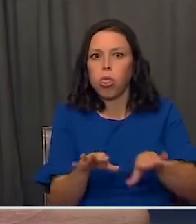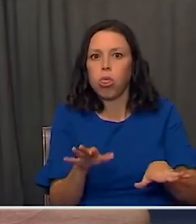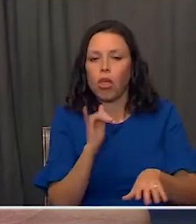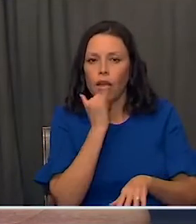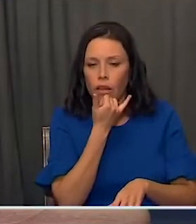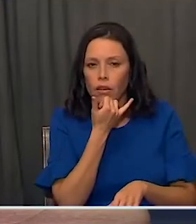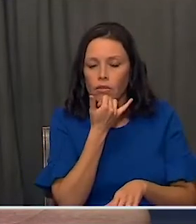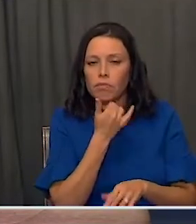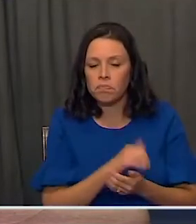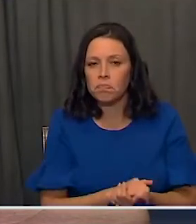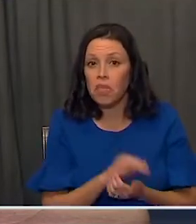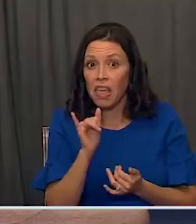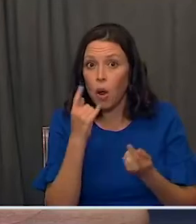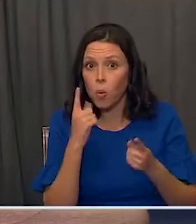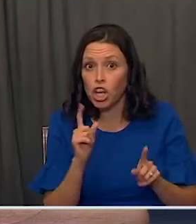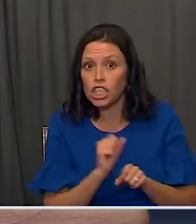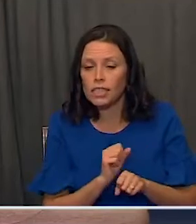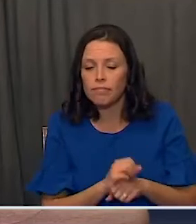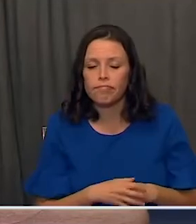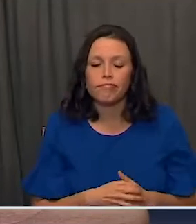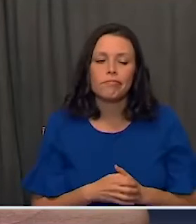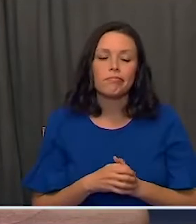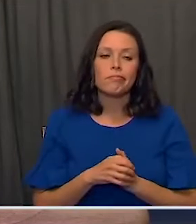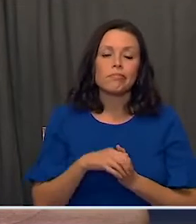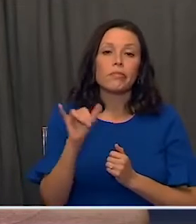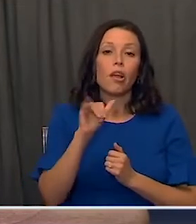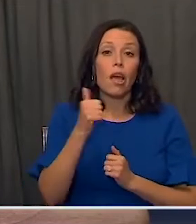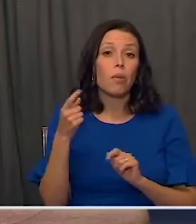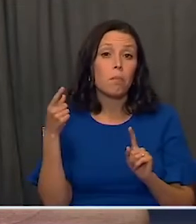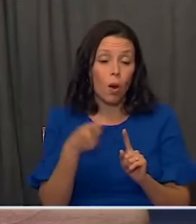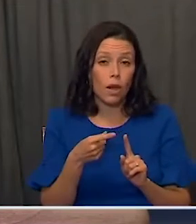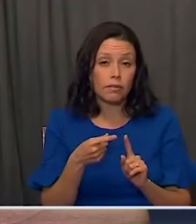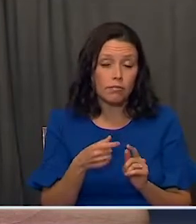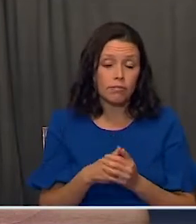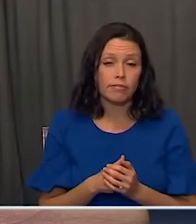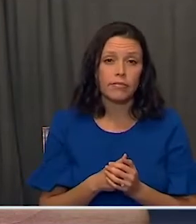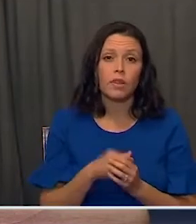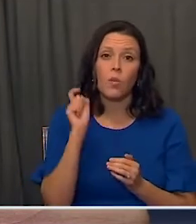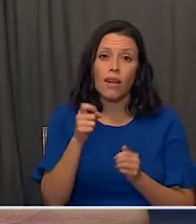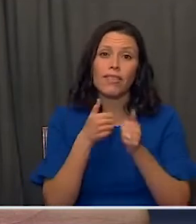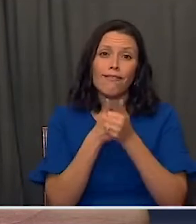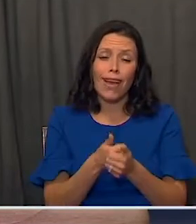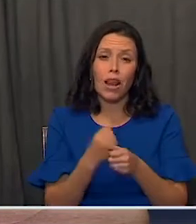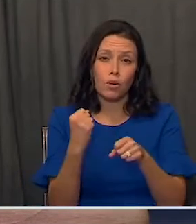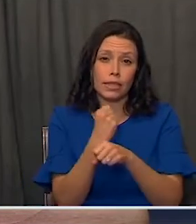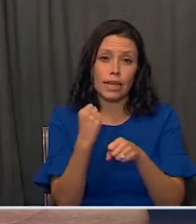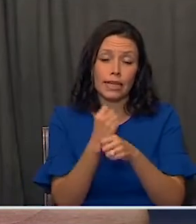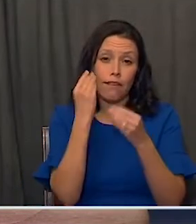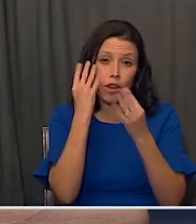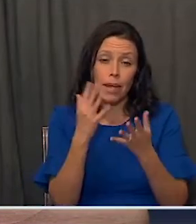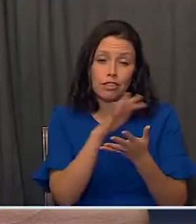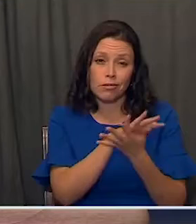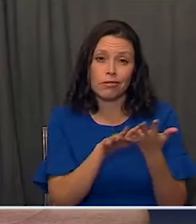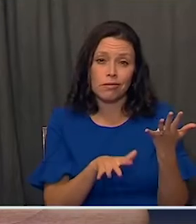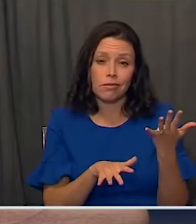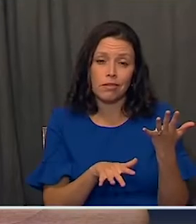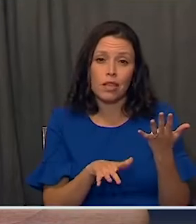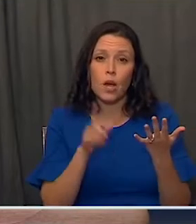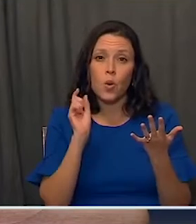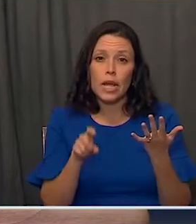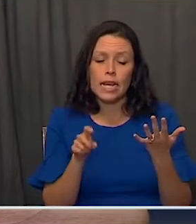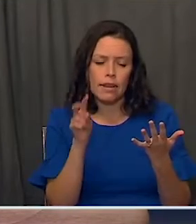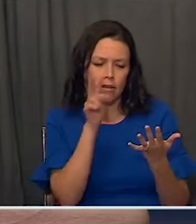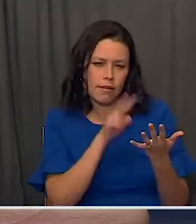works. Another point that I want to make is that we need to follow the data. We should be making